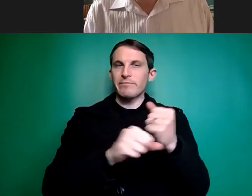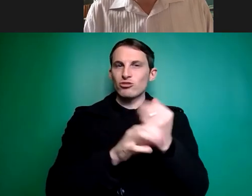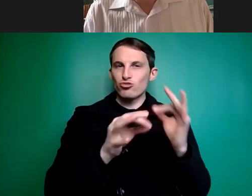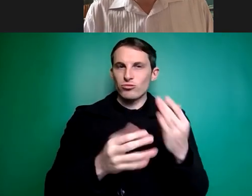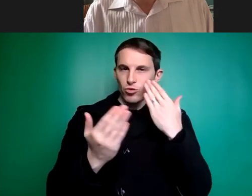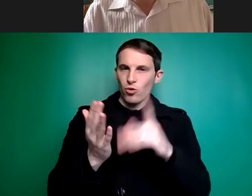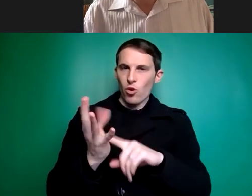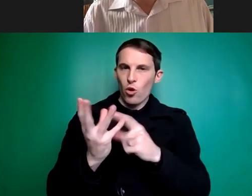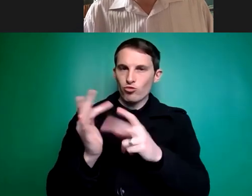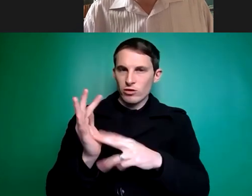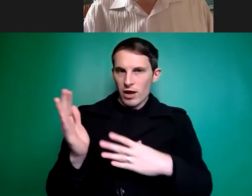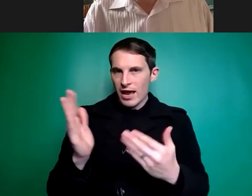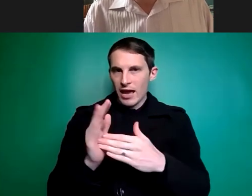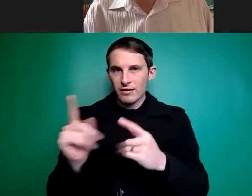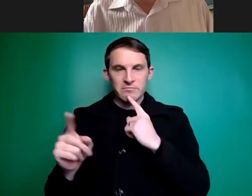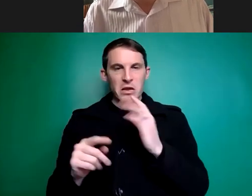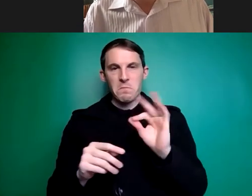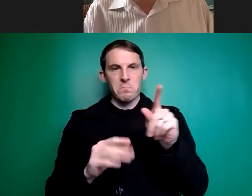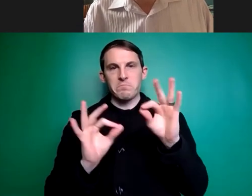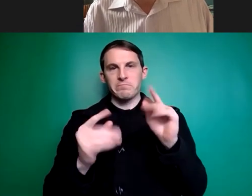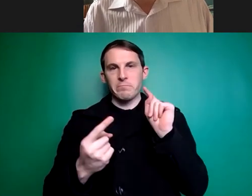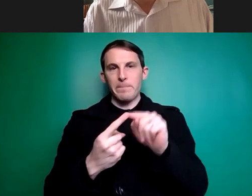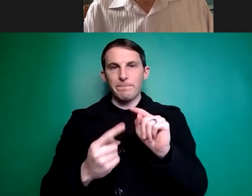no i think you pretty much hit the nail on the head graham